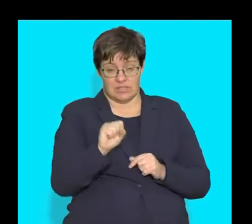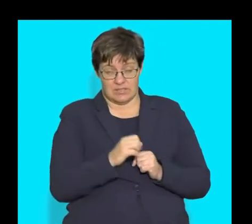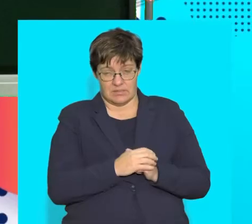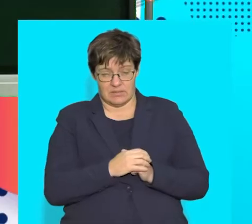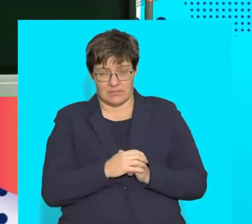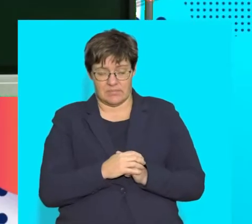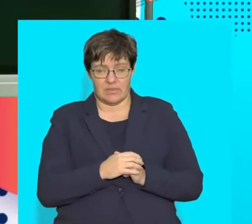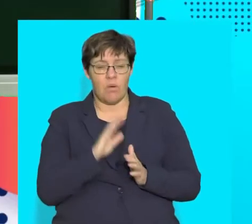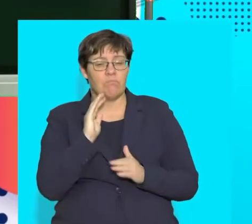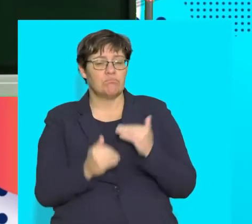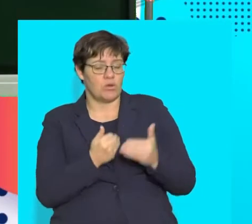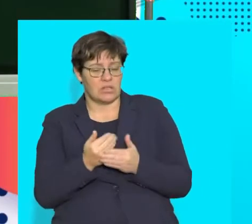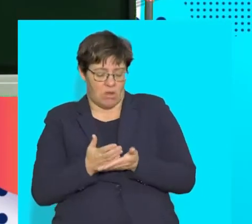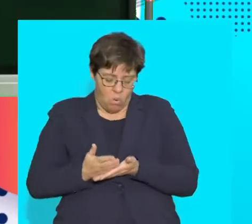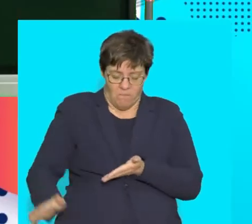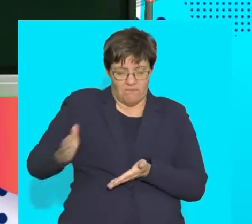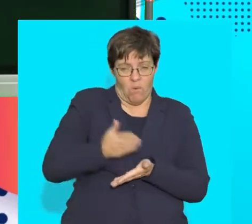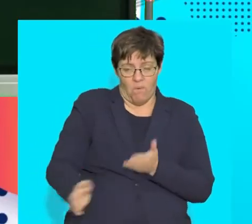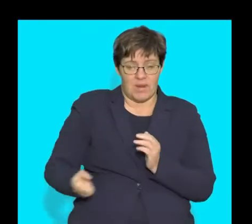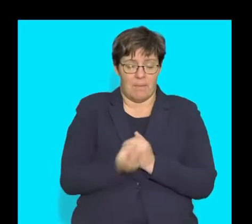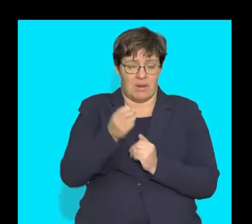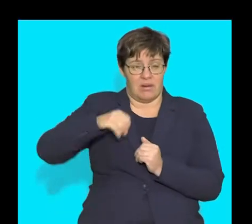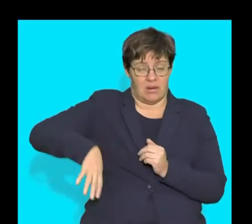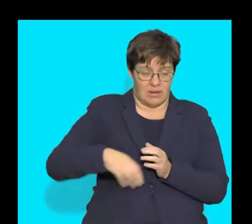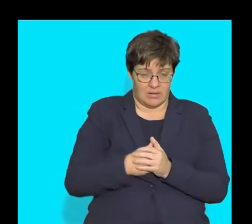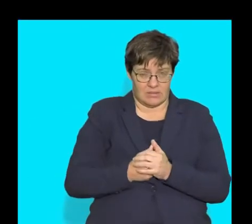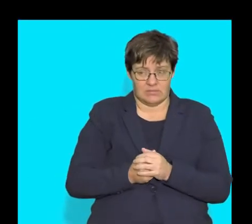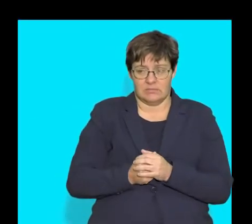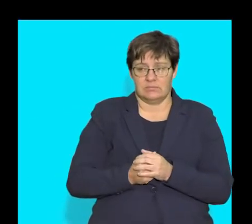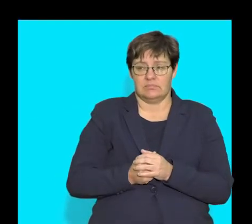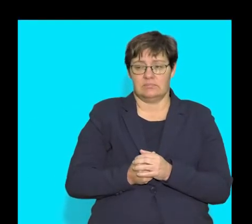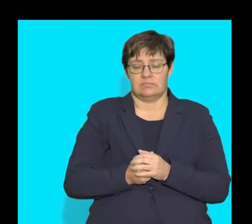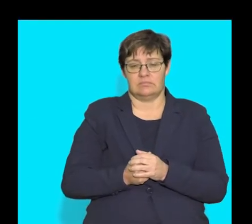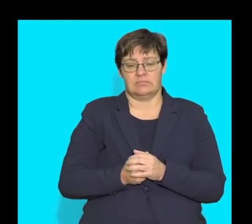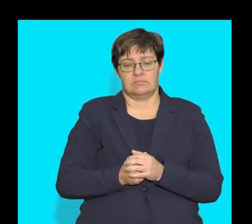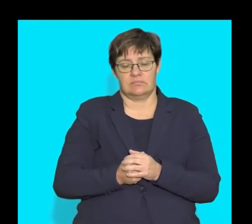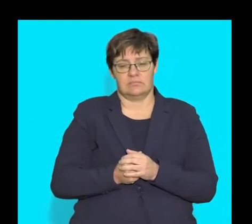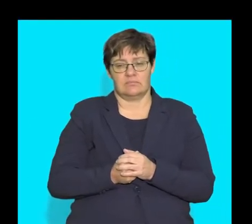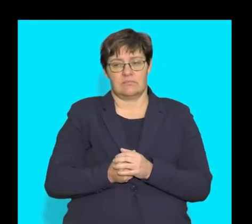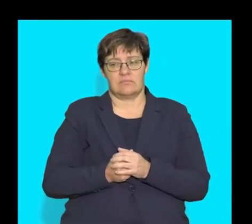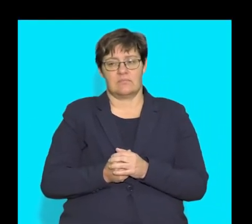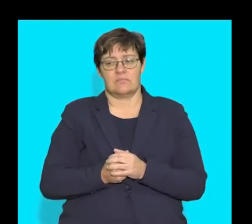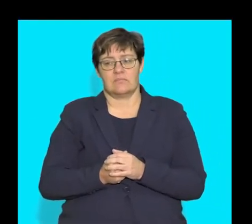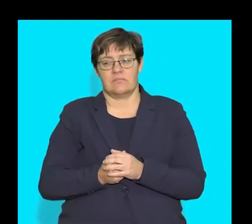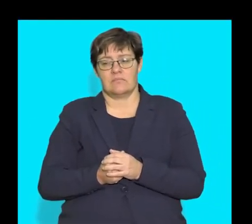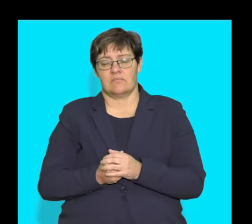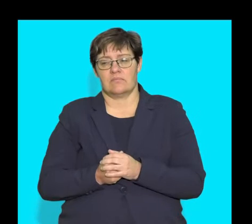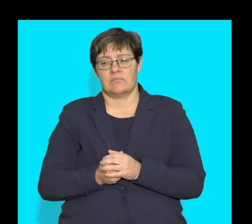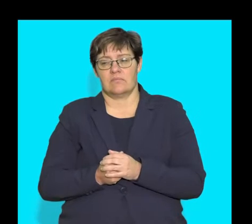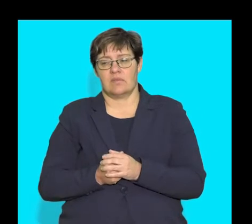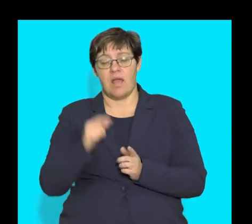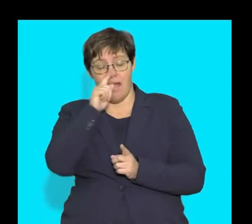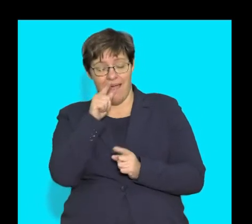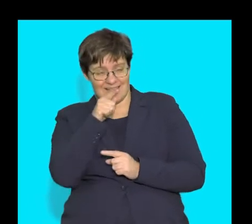the process of ejection happens and that is pointing to the anus. Guys, we then see